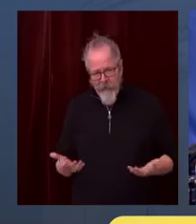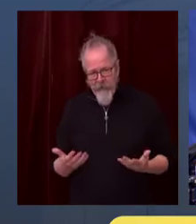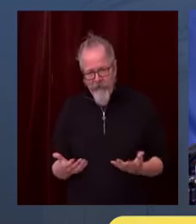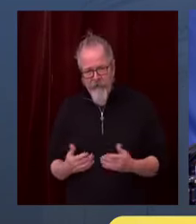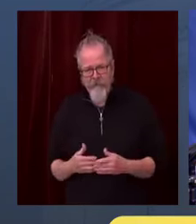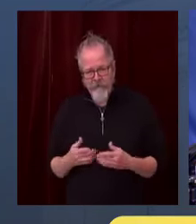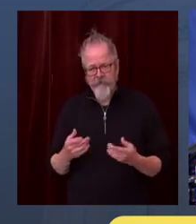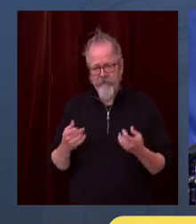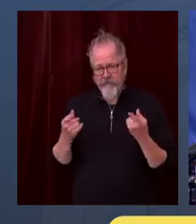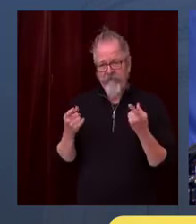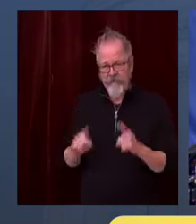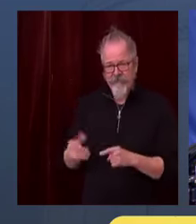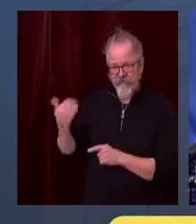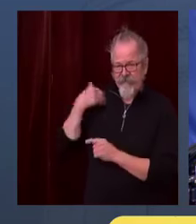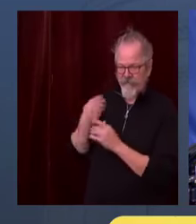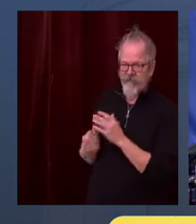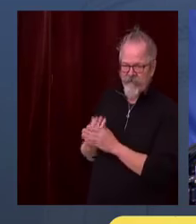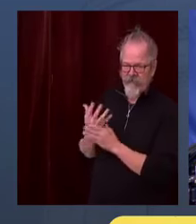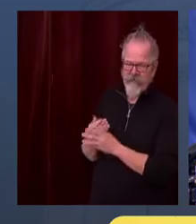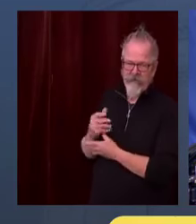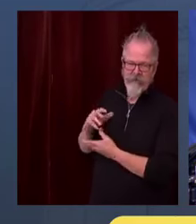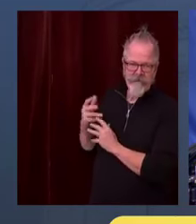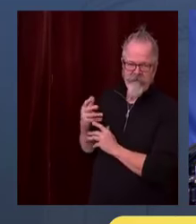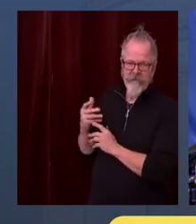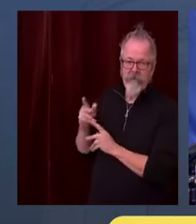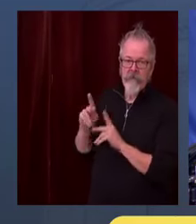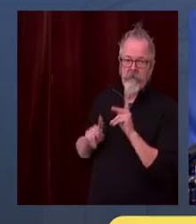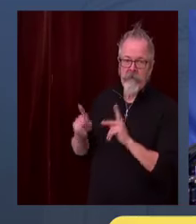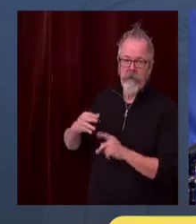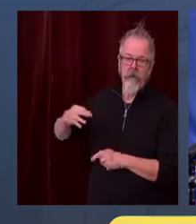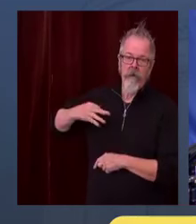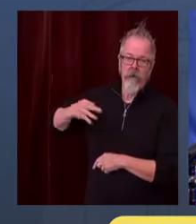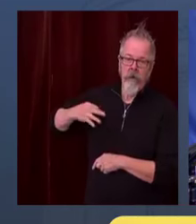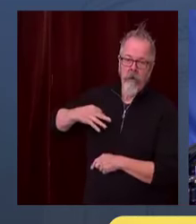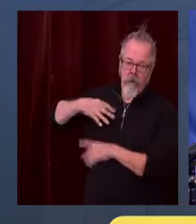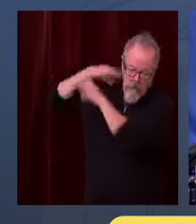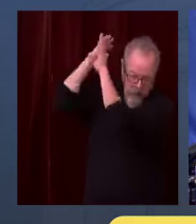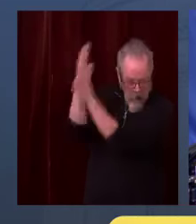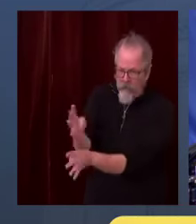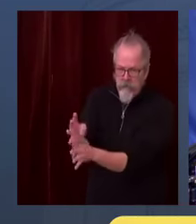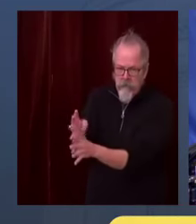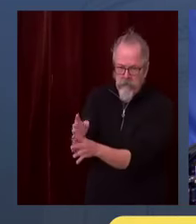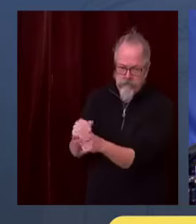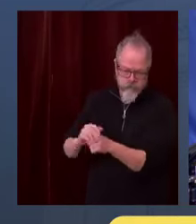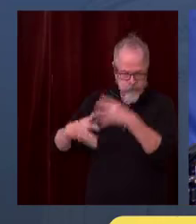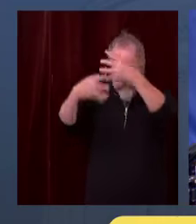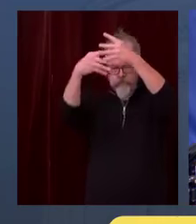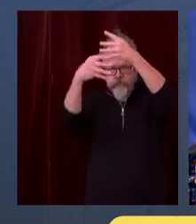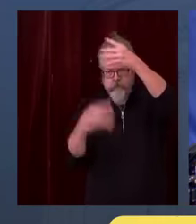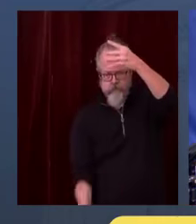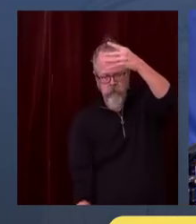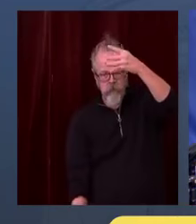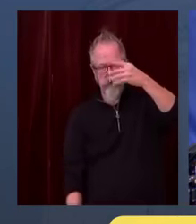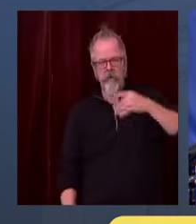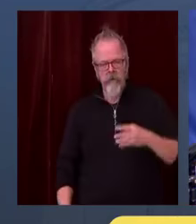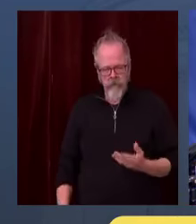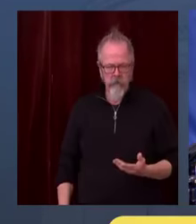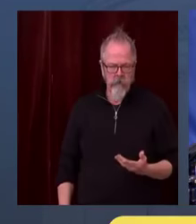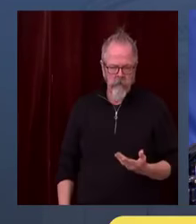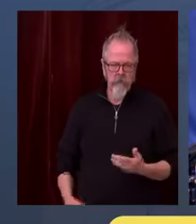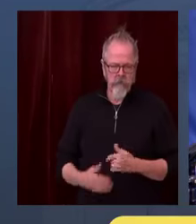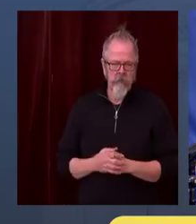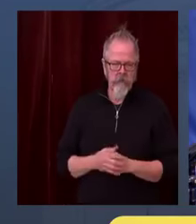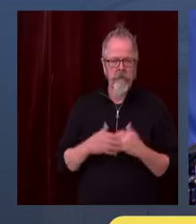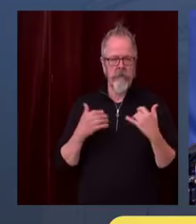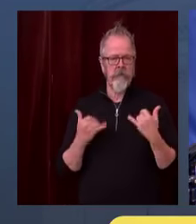you know, we can give people confidence. But if this pandemic continues to run rampant and we have to take more restrictive actions like